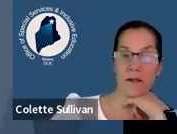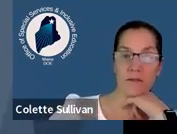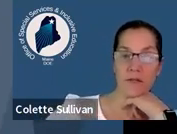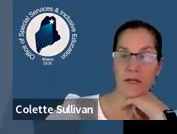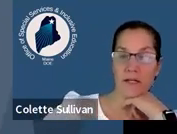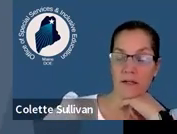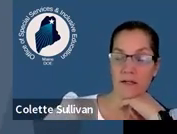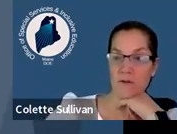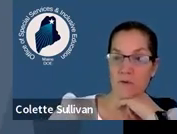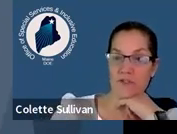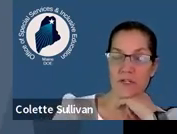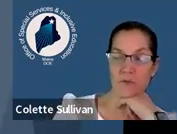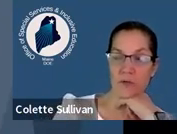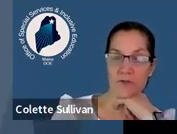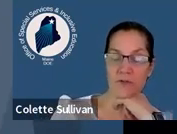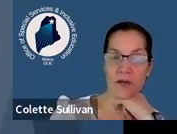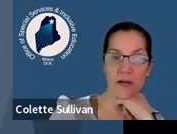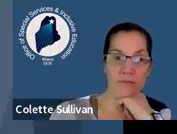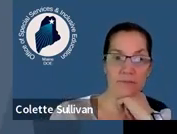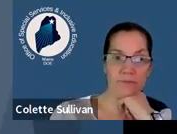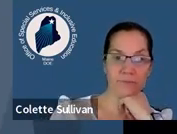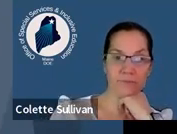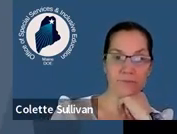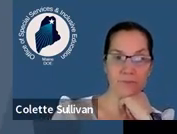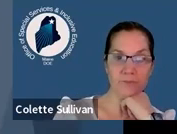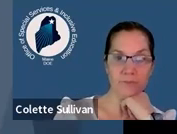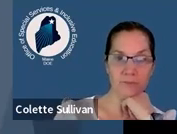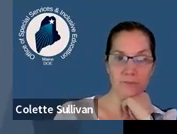anything. Let us know what you need. We're here for that.